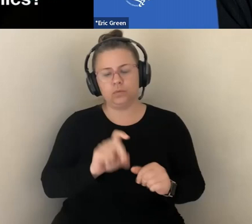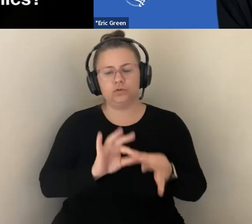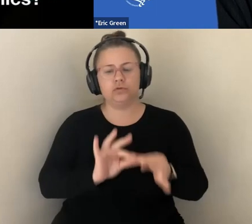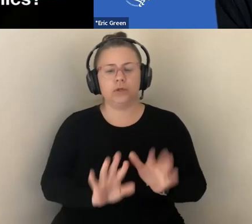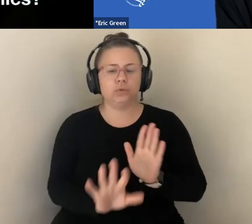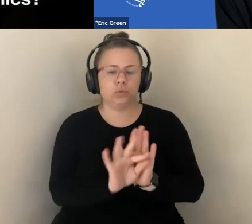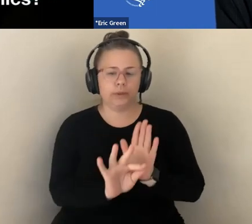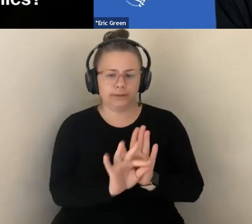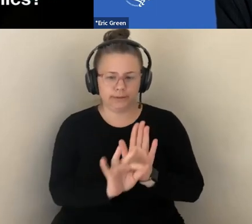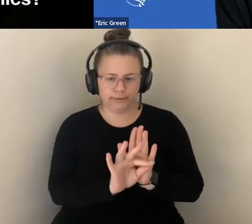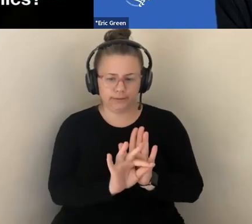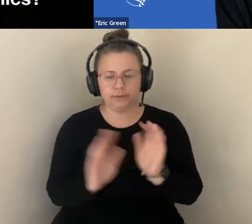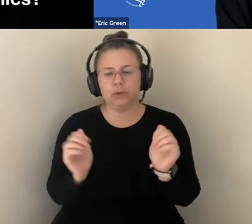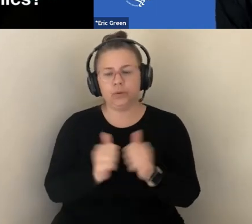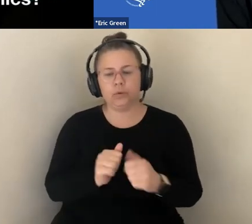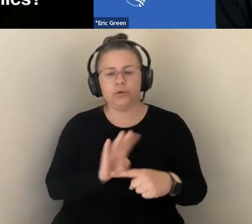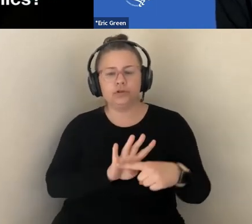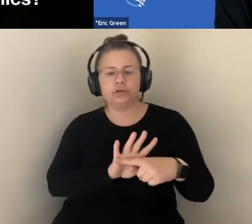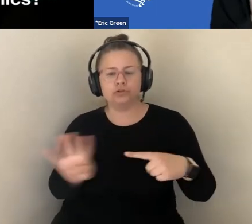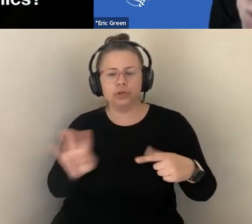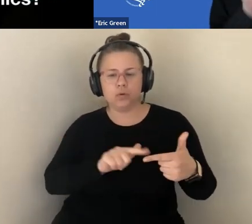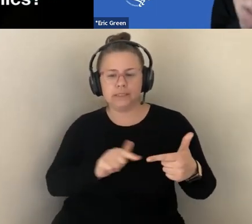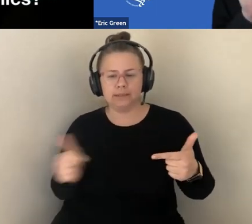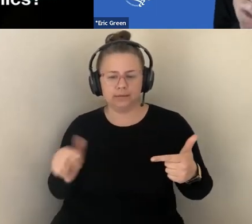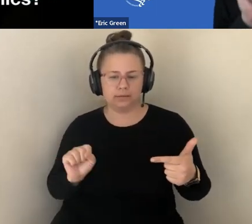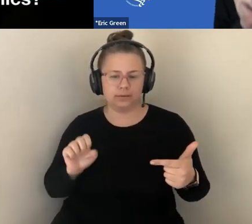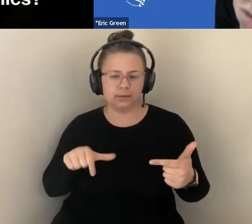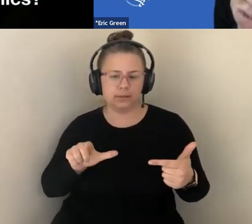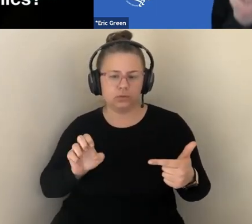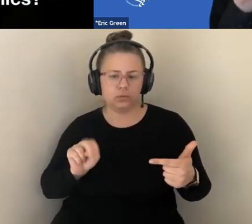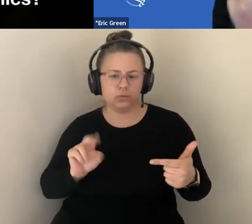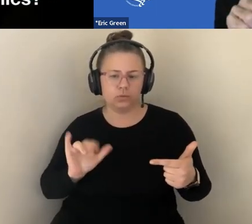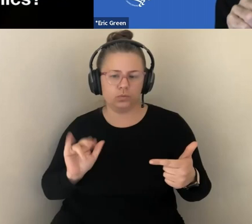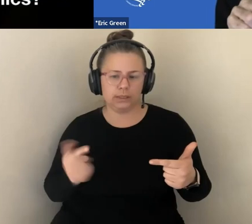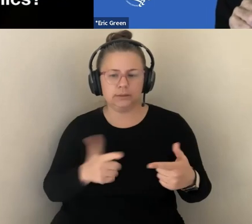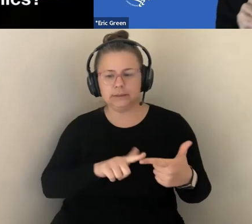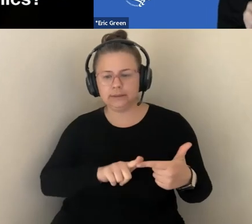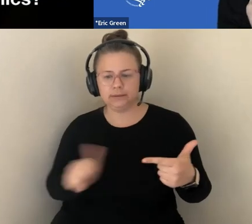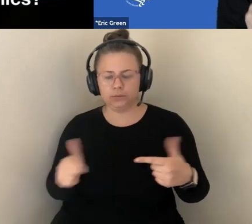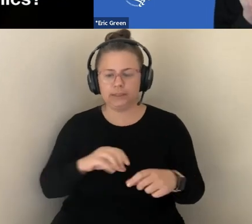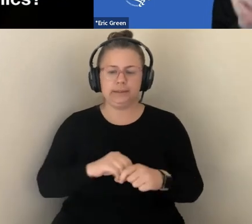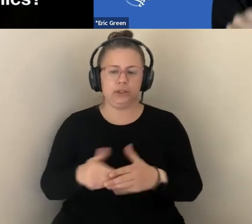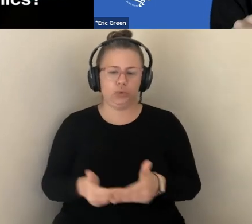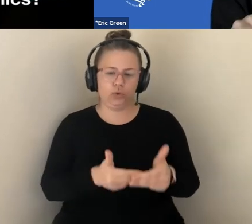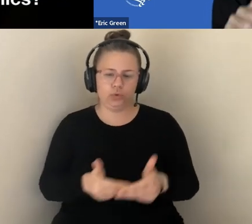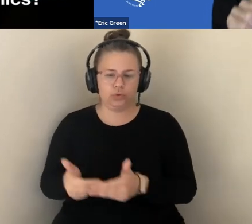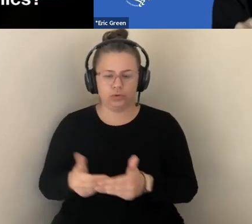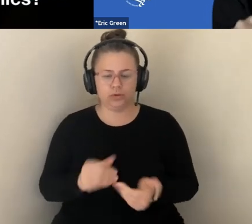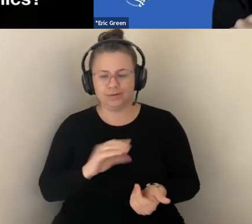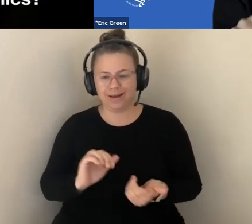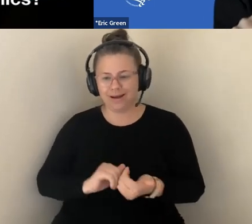SEQUENCING OF NEWBORNS. AND SPECIFICALLY, HOW THIS NEW CAPABILITY FALLS WITHIN A HISTORIC